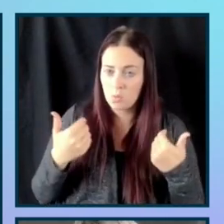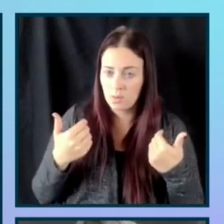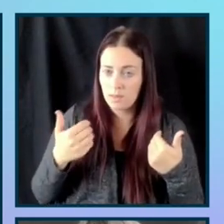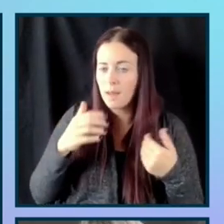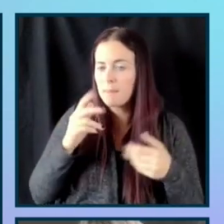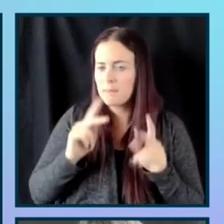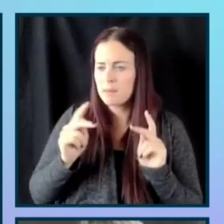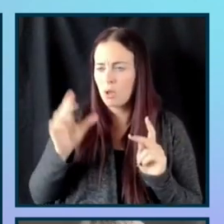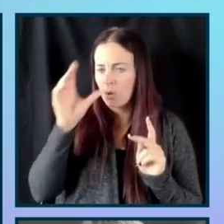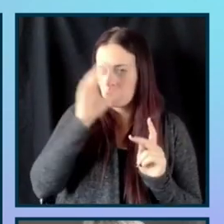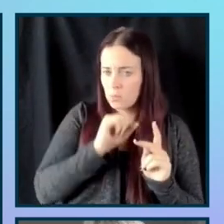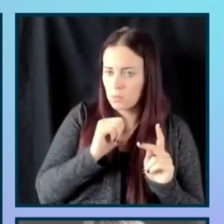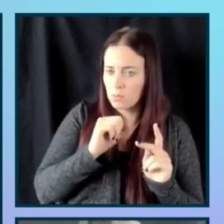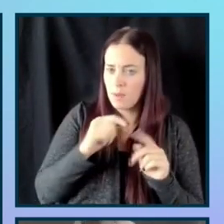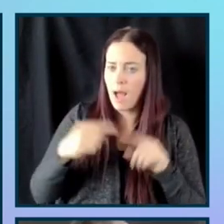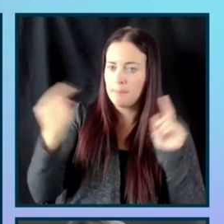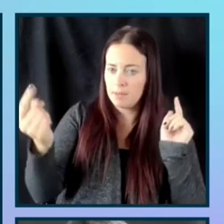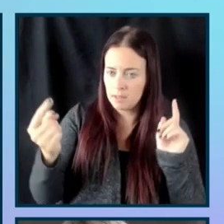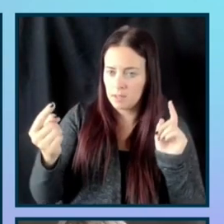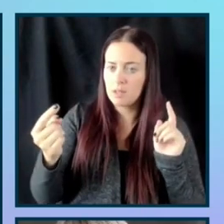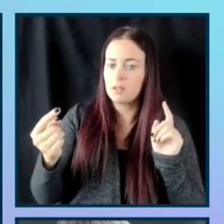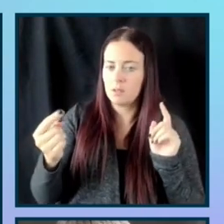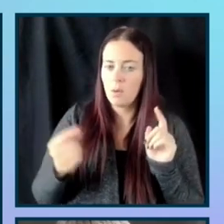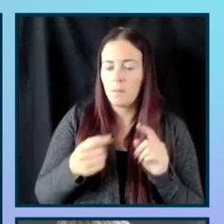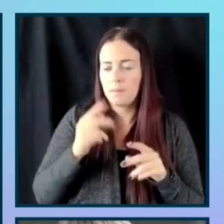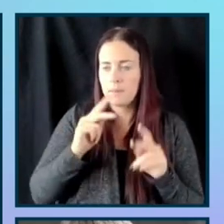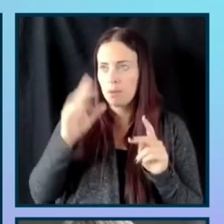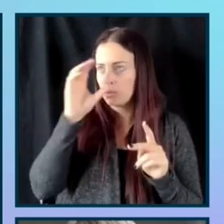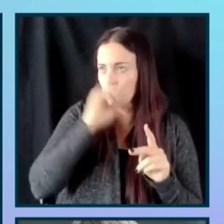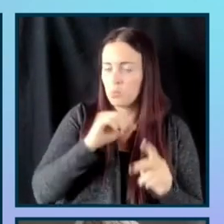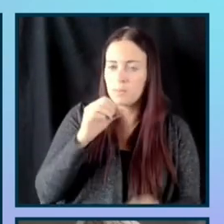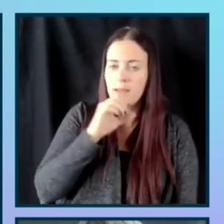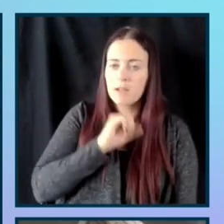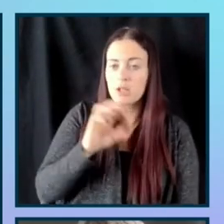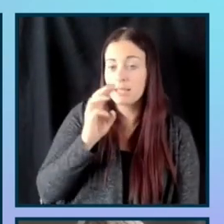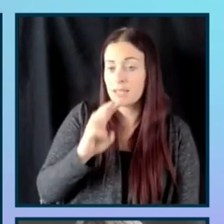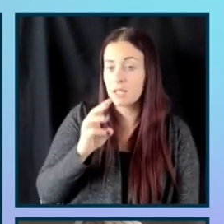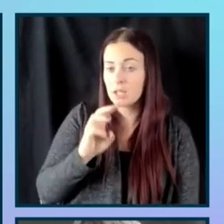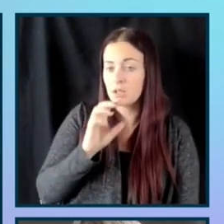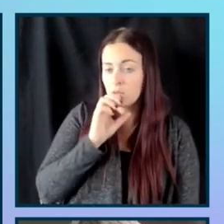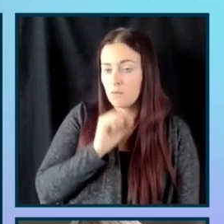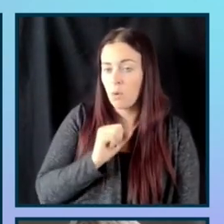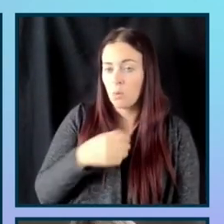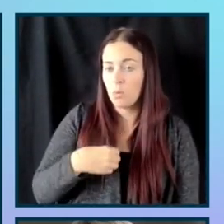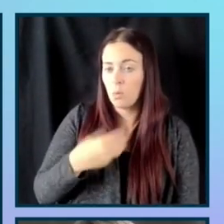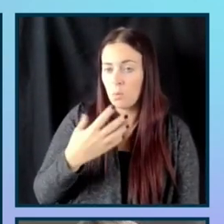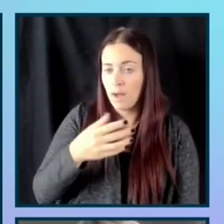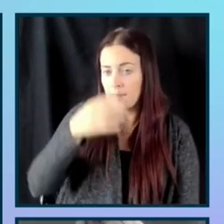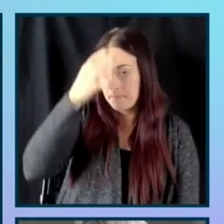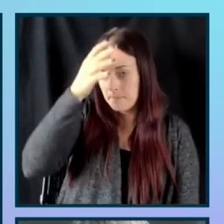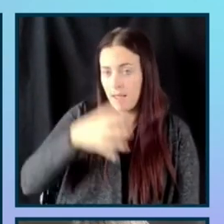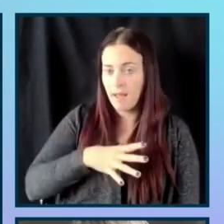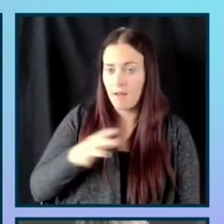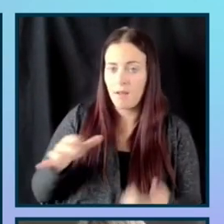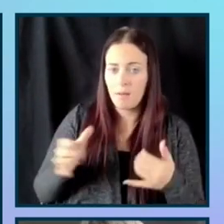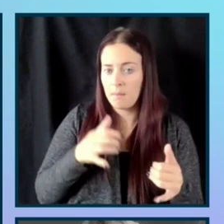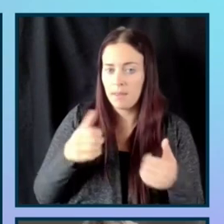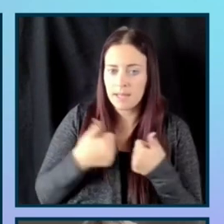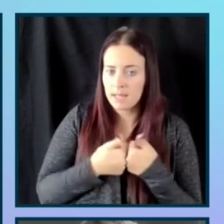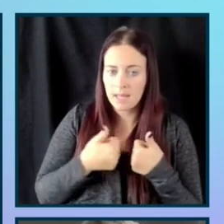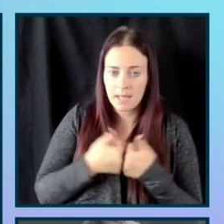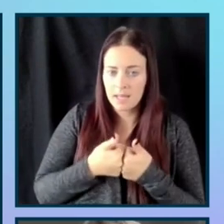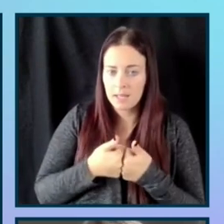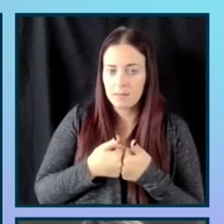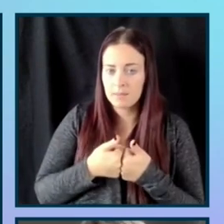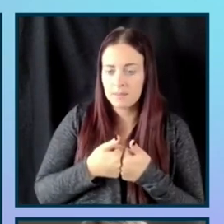gamer as being, um, a 16 year old, uh, white male playing games in their,